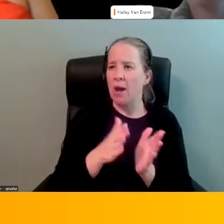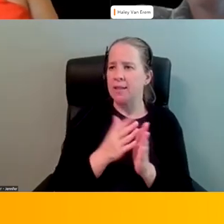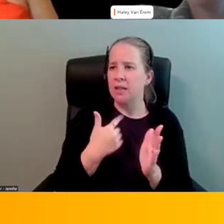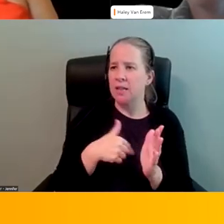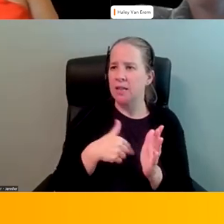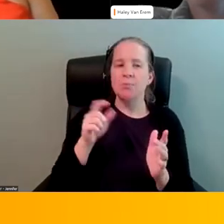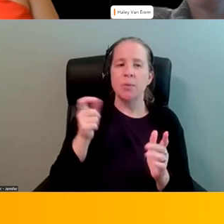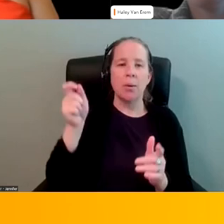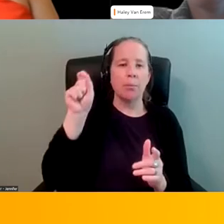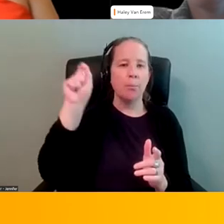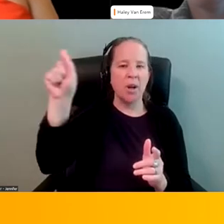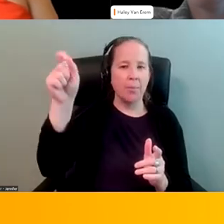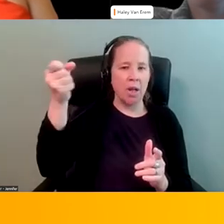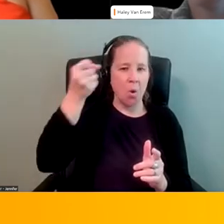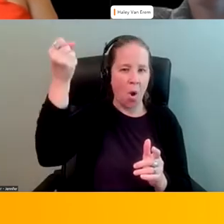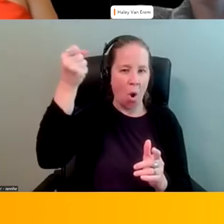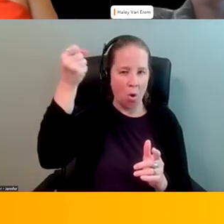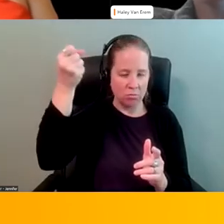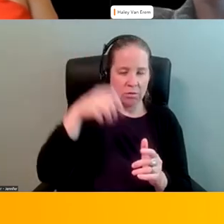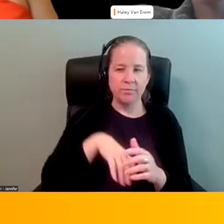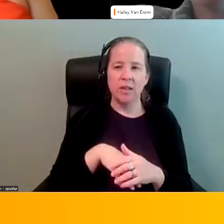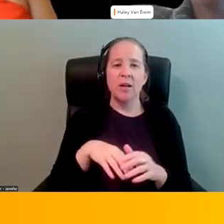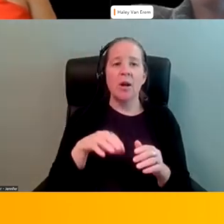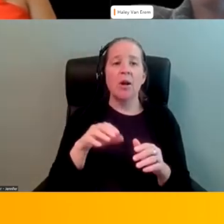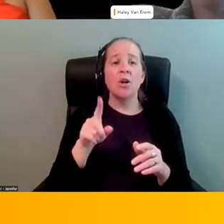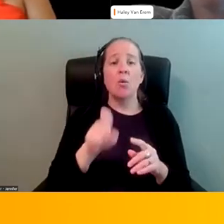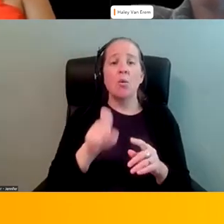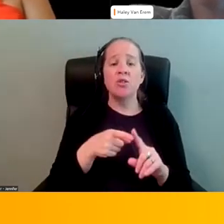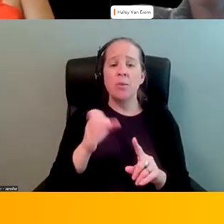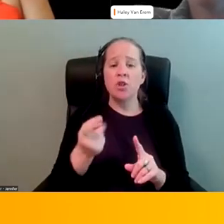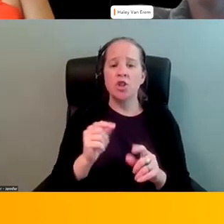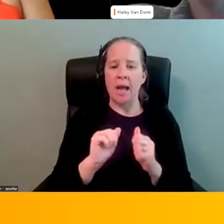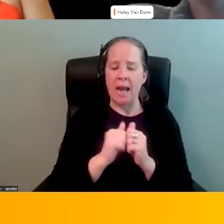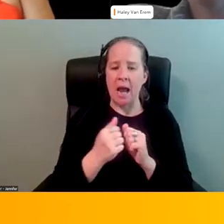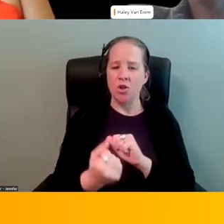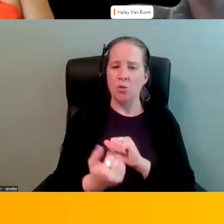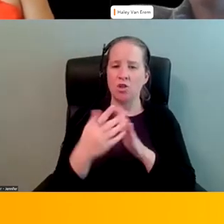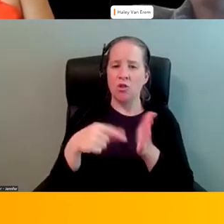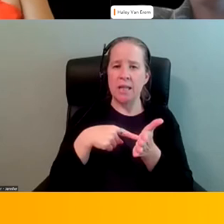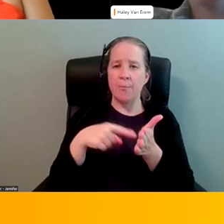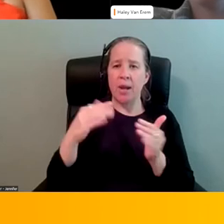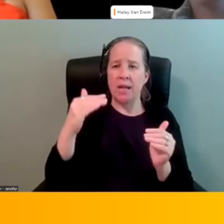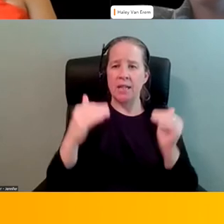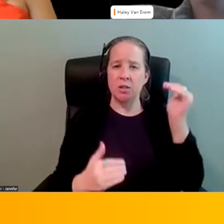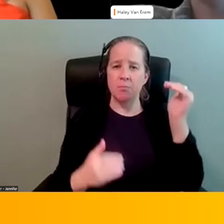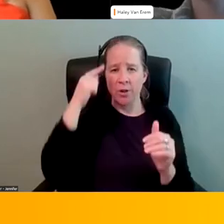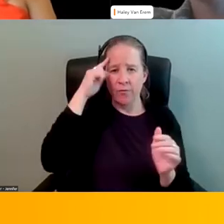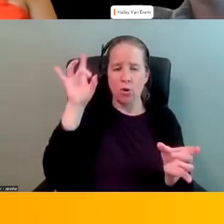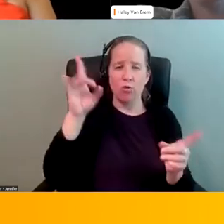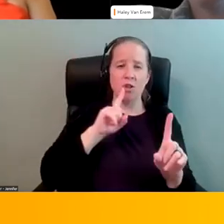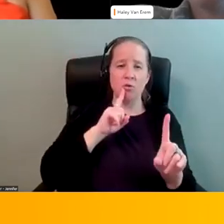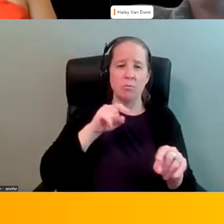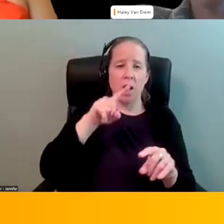a pin in that um here's the question in the chat sam how do we address the pay disparity for crisis response because